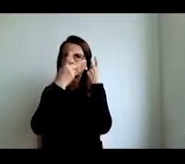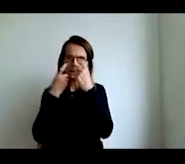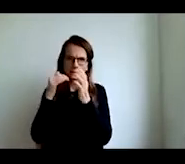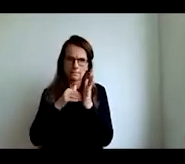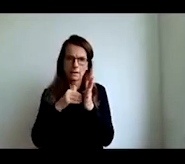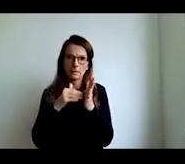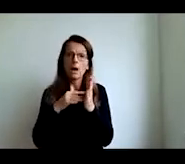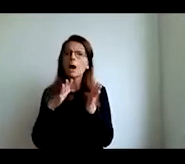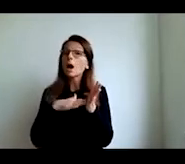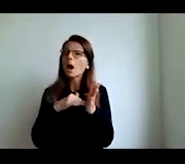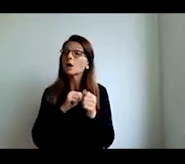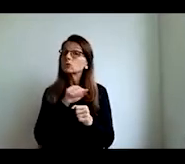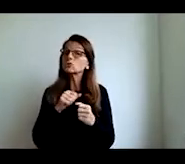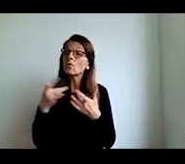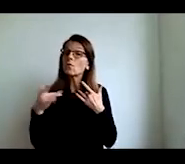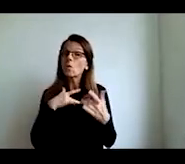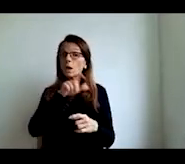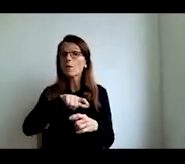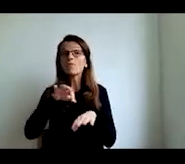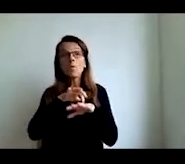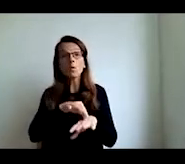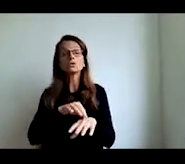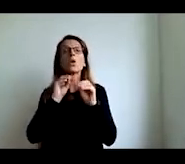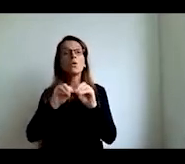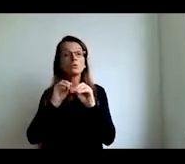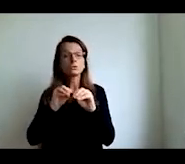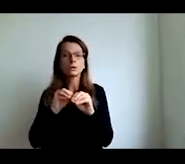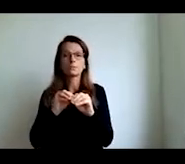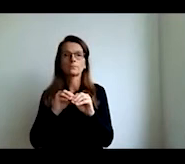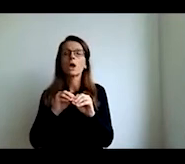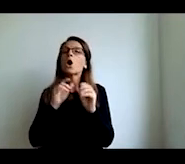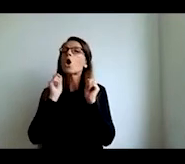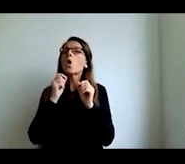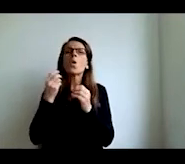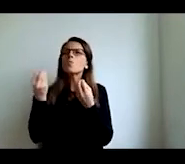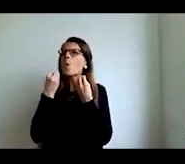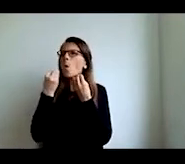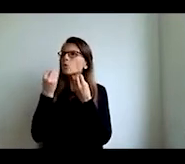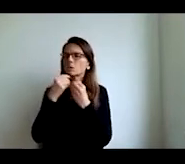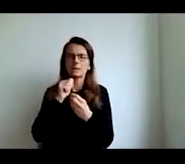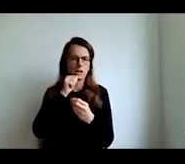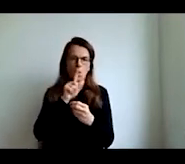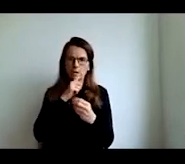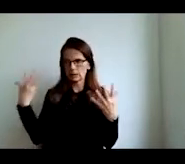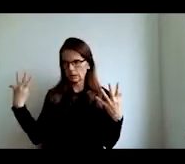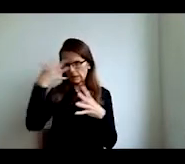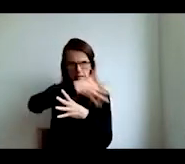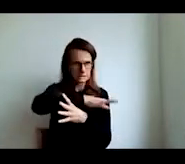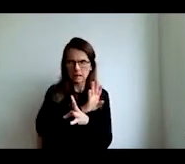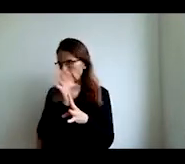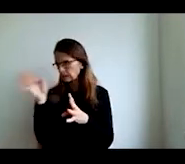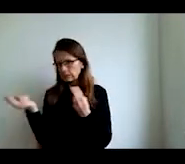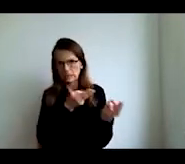technology now learning is never a transactional process is always a relational process a social progress now